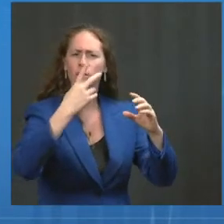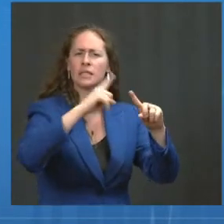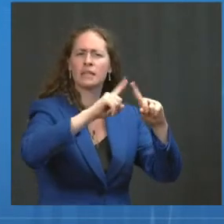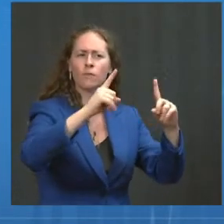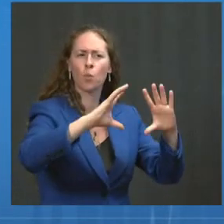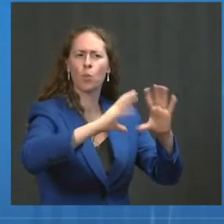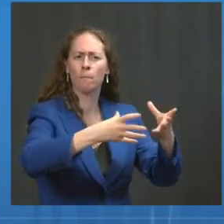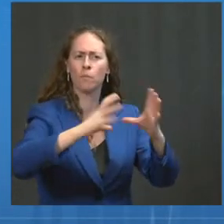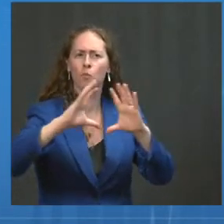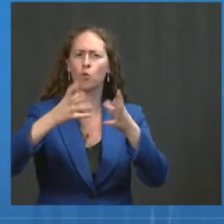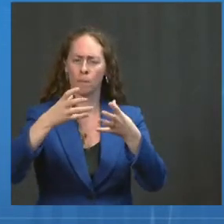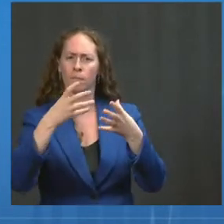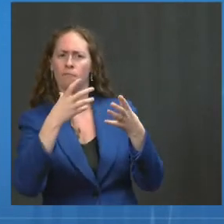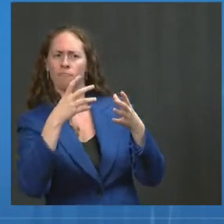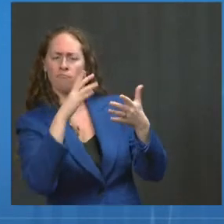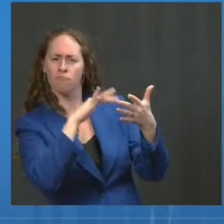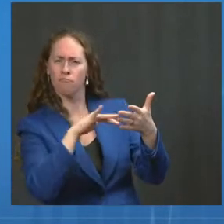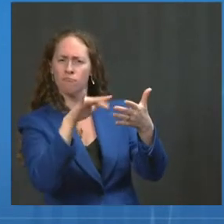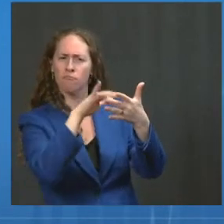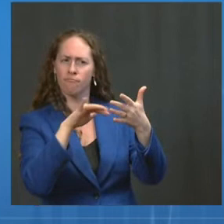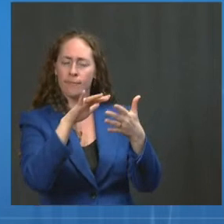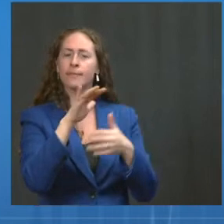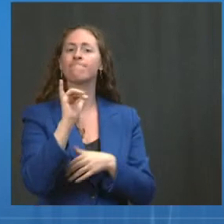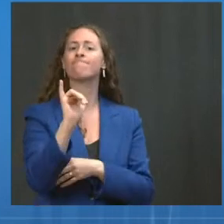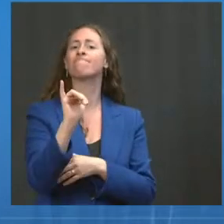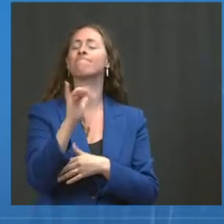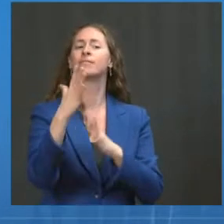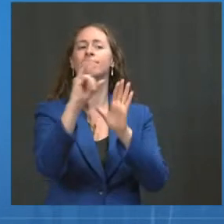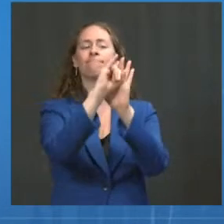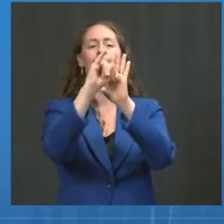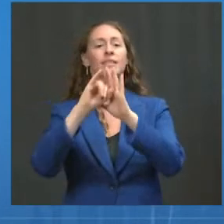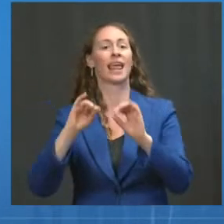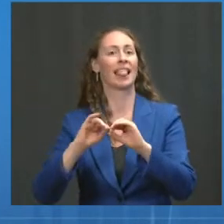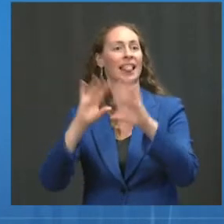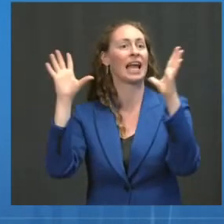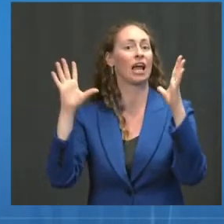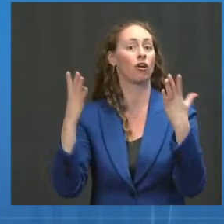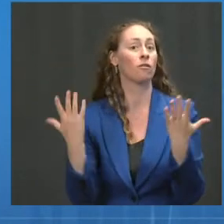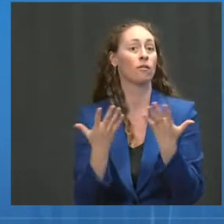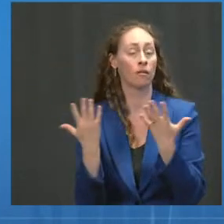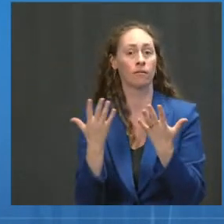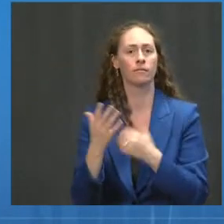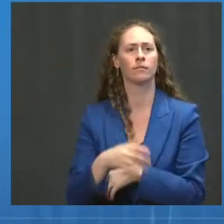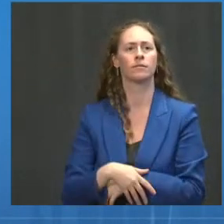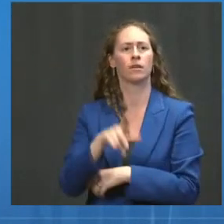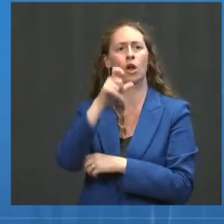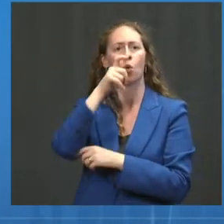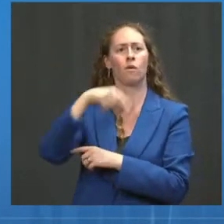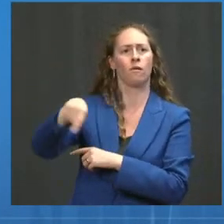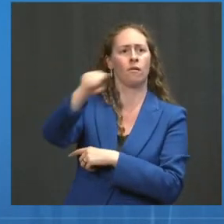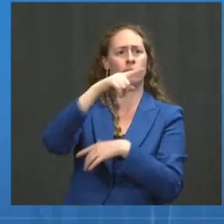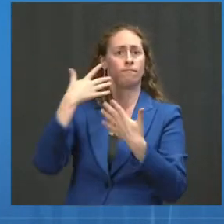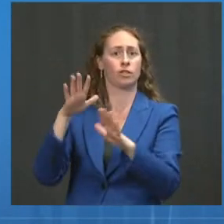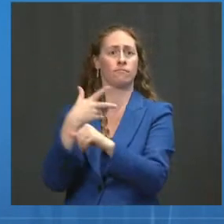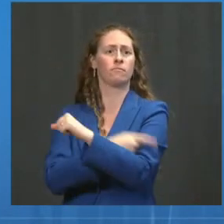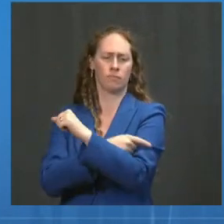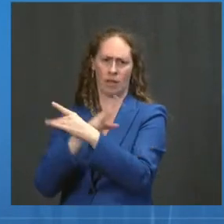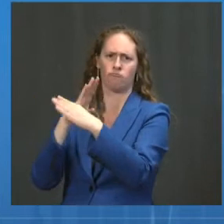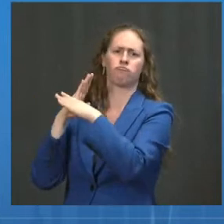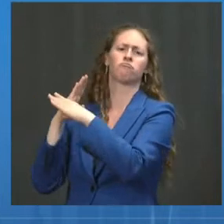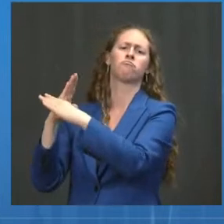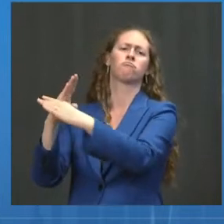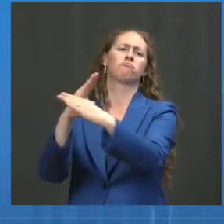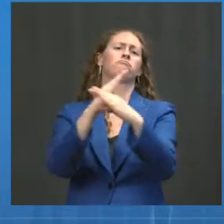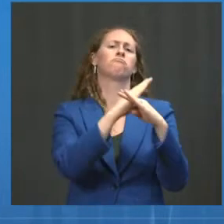are now very clear. First, vaccine-induced protection against SARS-CoV-2 infection begins to decrease over